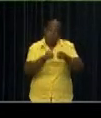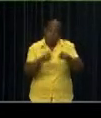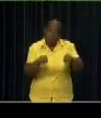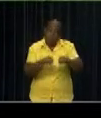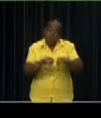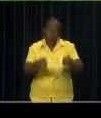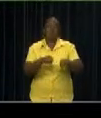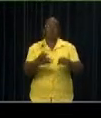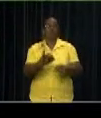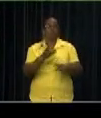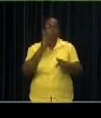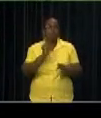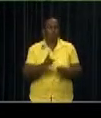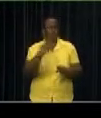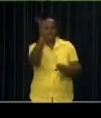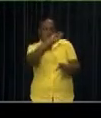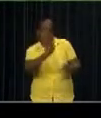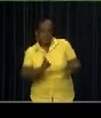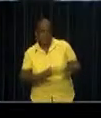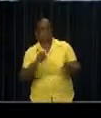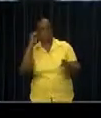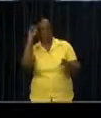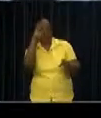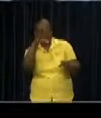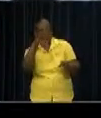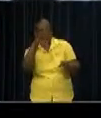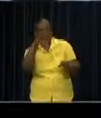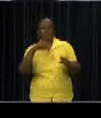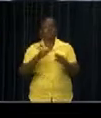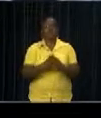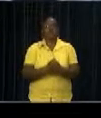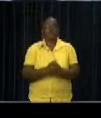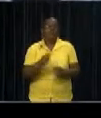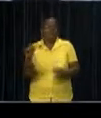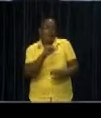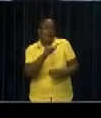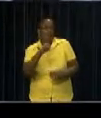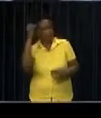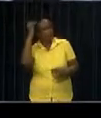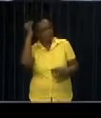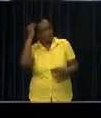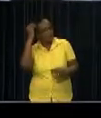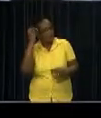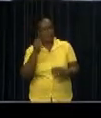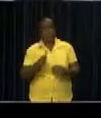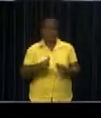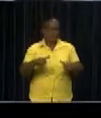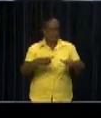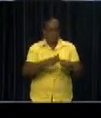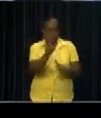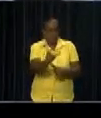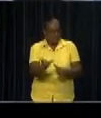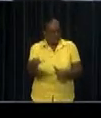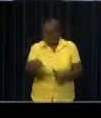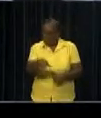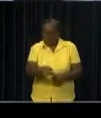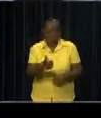In June, the law on the maximum speed at which a motor vehicle or motorcycle is allowed to drive was adopted.